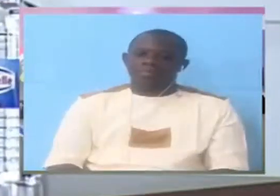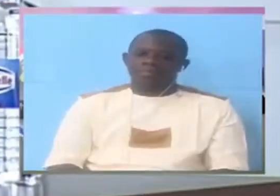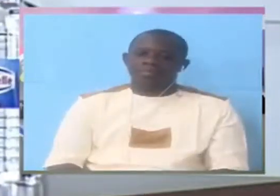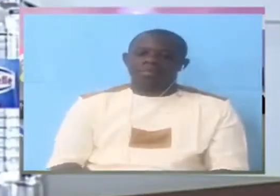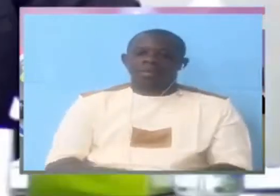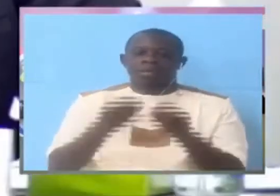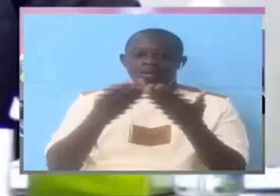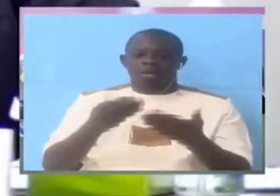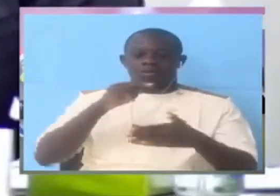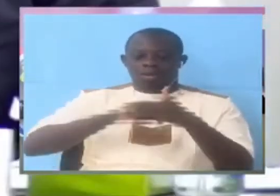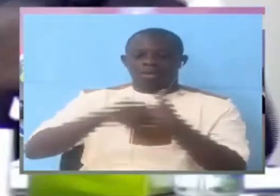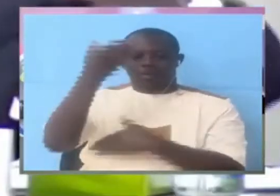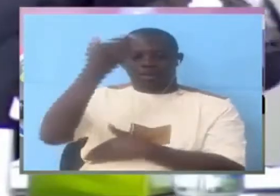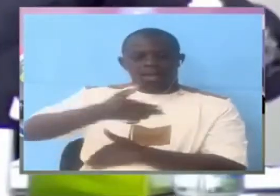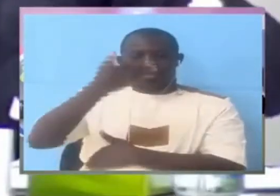1995